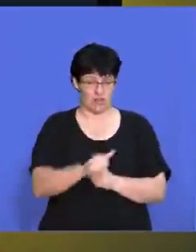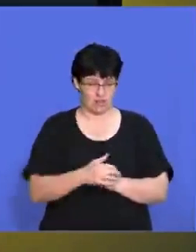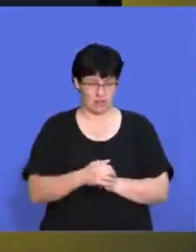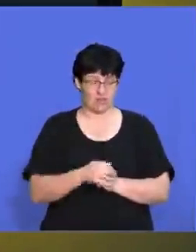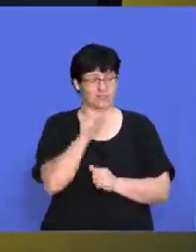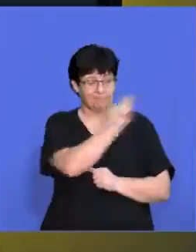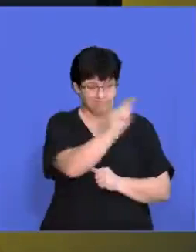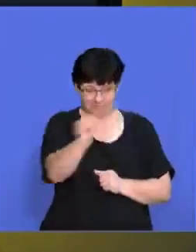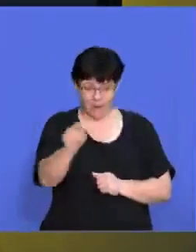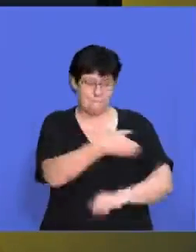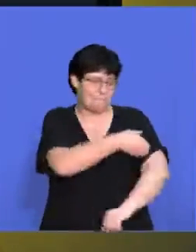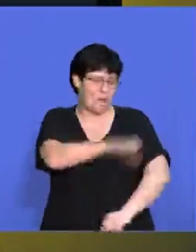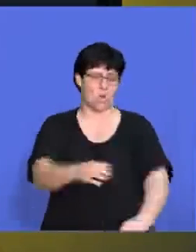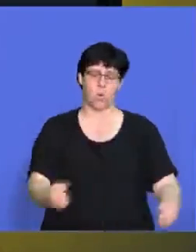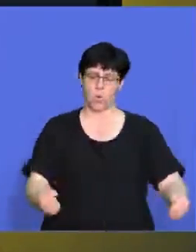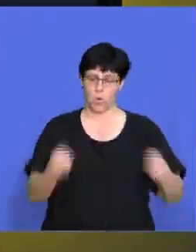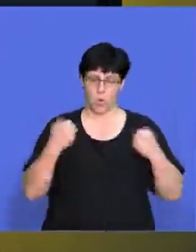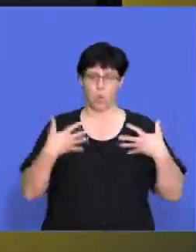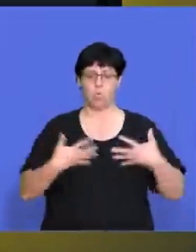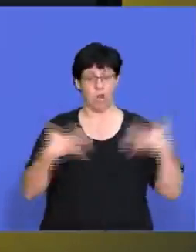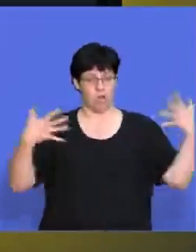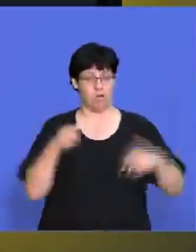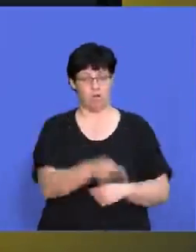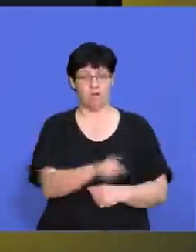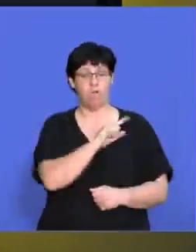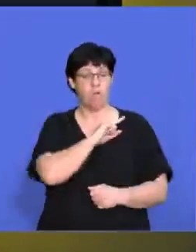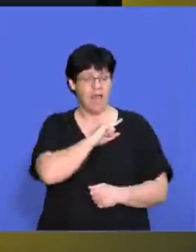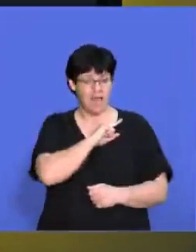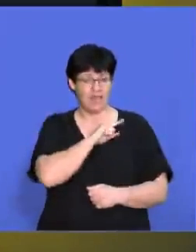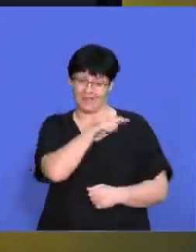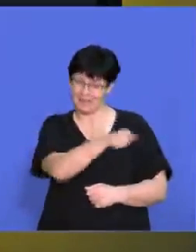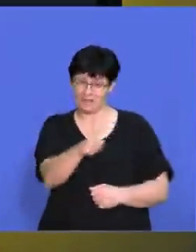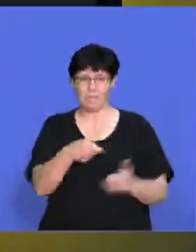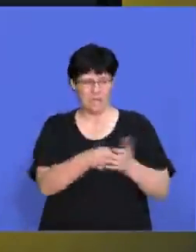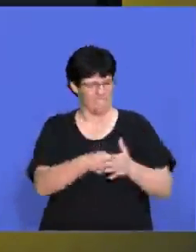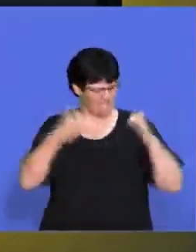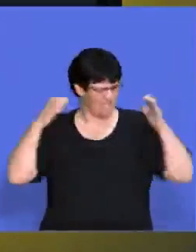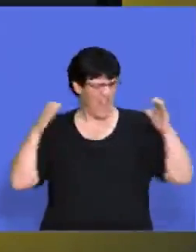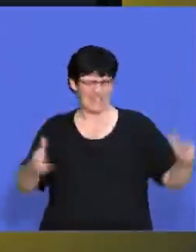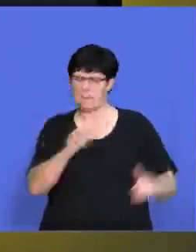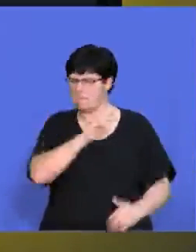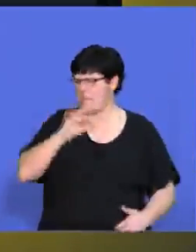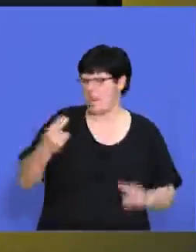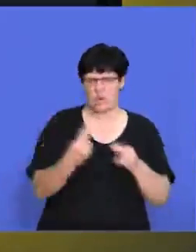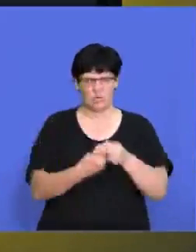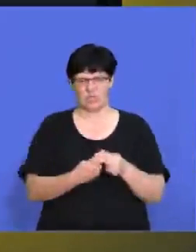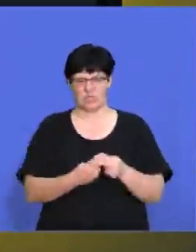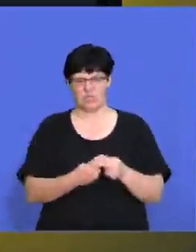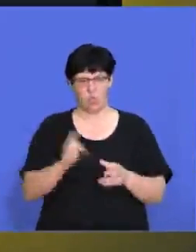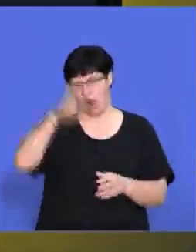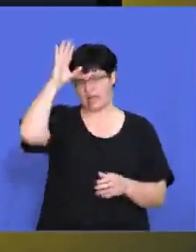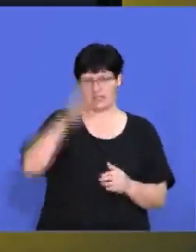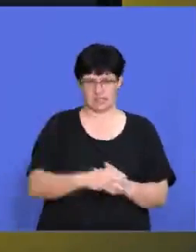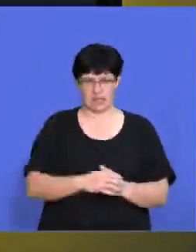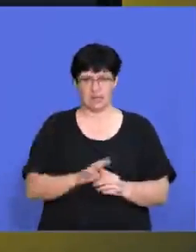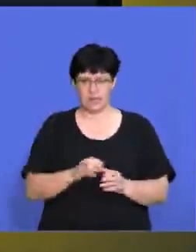lot more power because they are buying in bulk. They're buying millions of units at a time. Even though there's only a